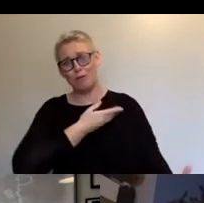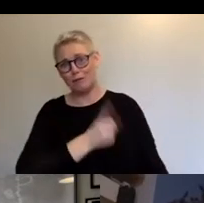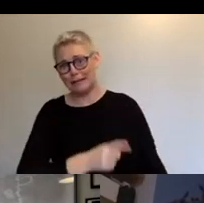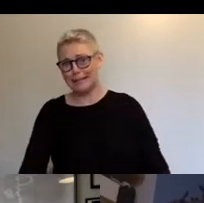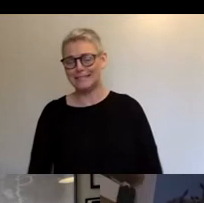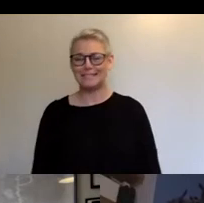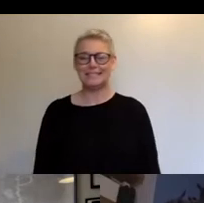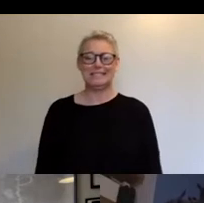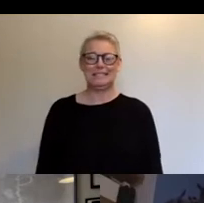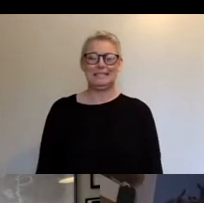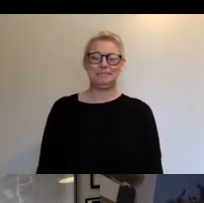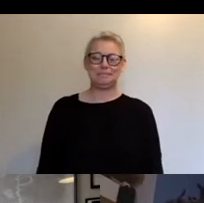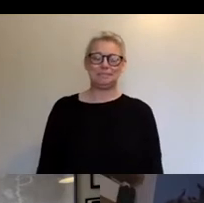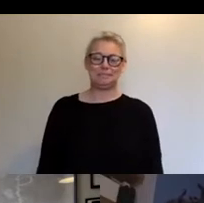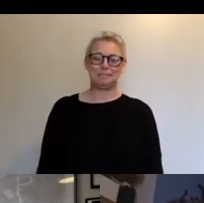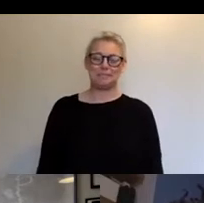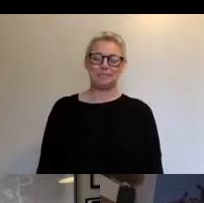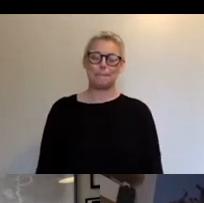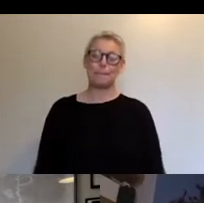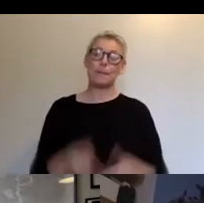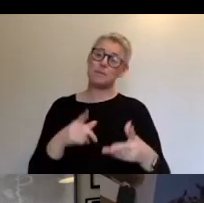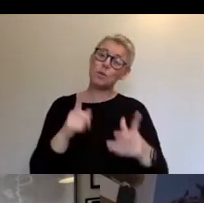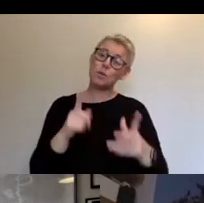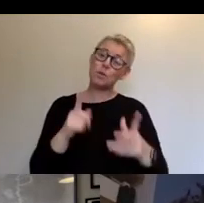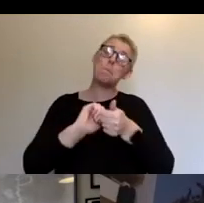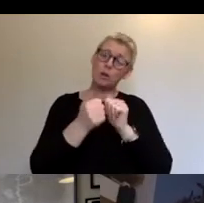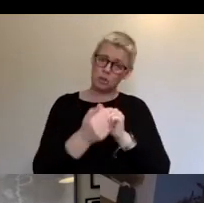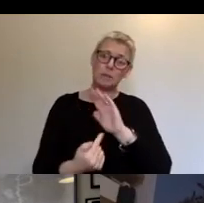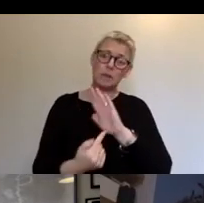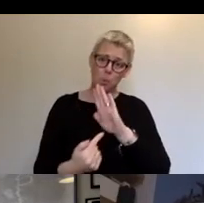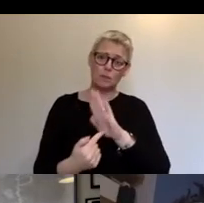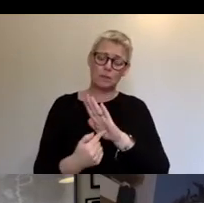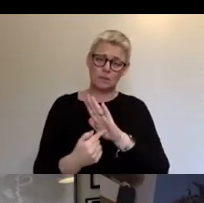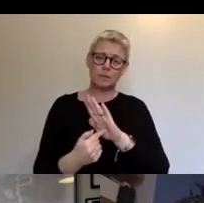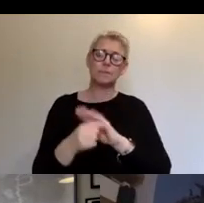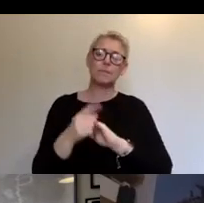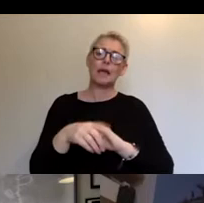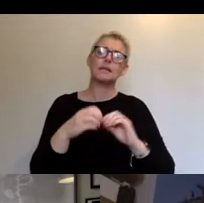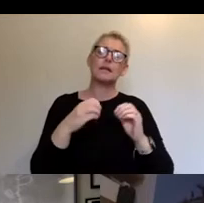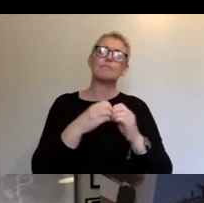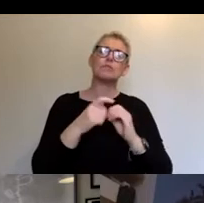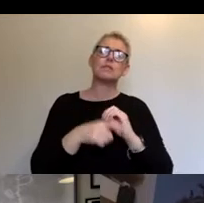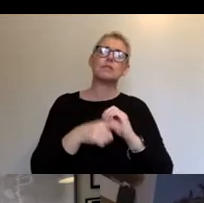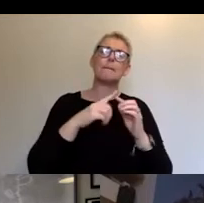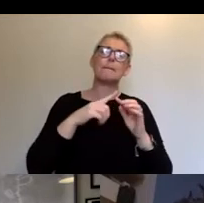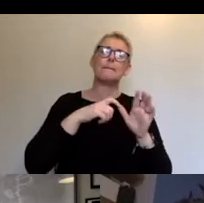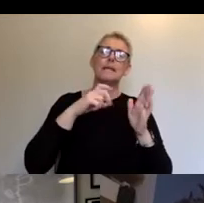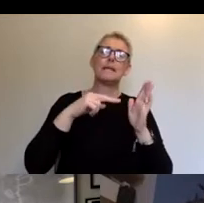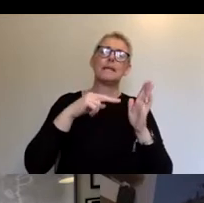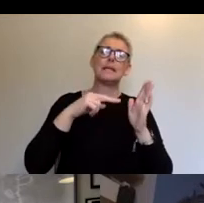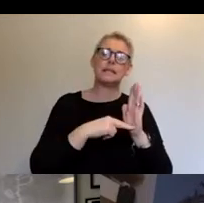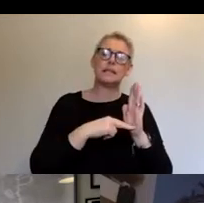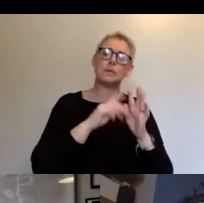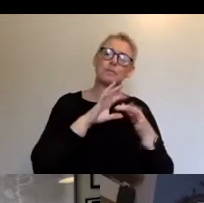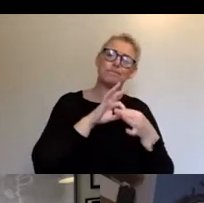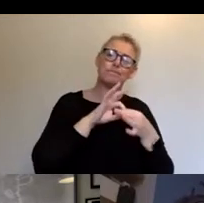So, yeah, the partnerships were really important. We also teamed up with Bristol Beacon to do a special stream from a place that I